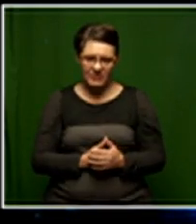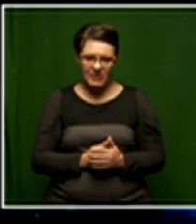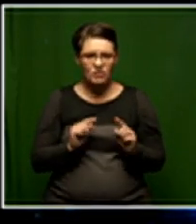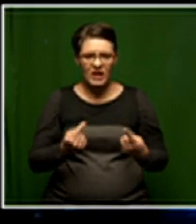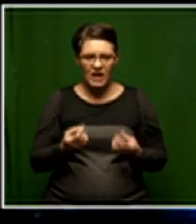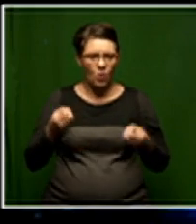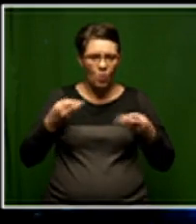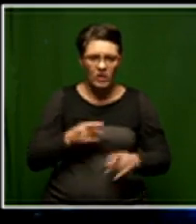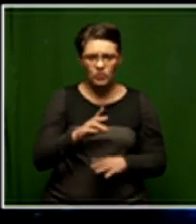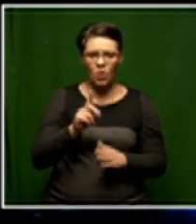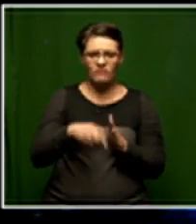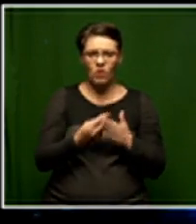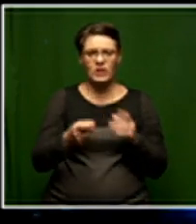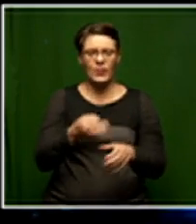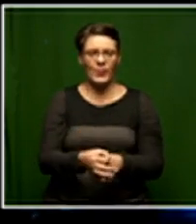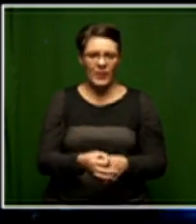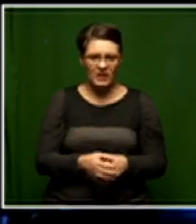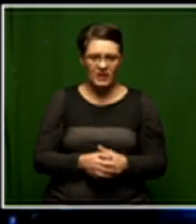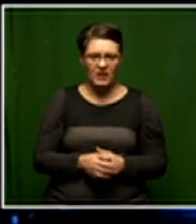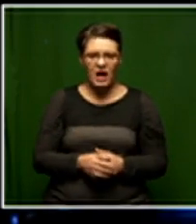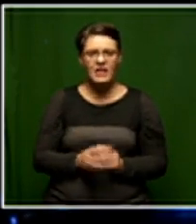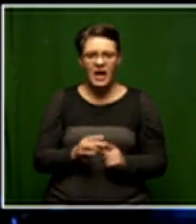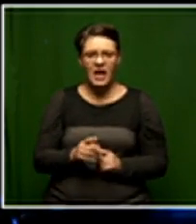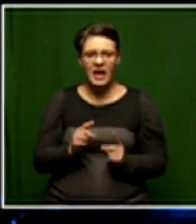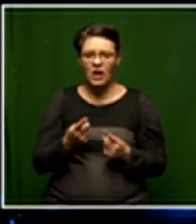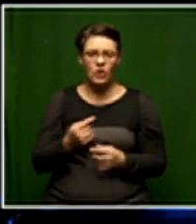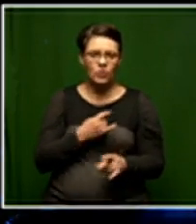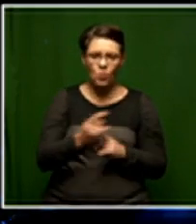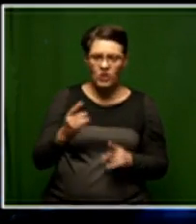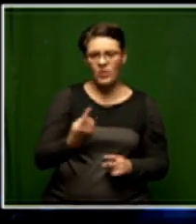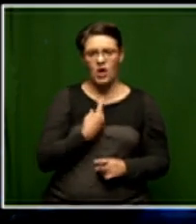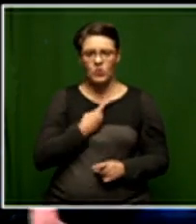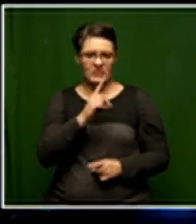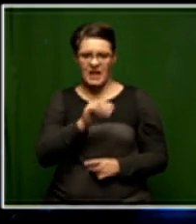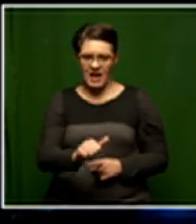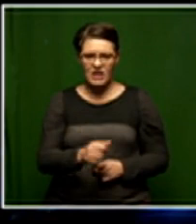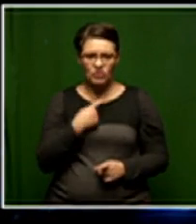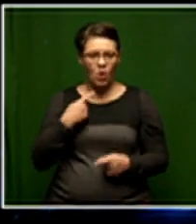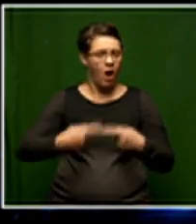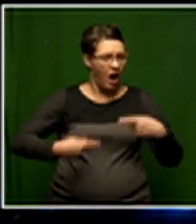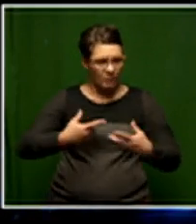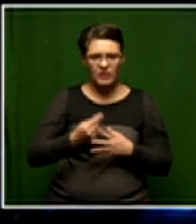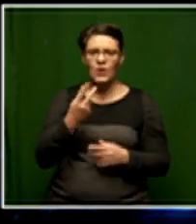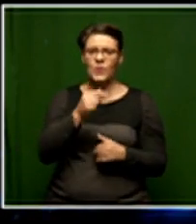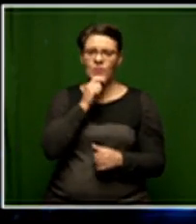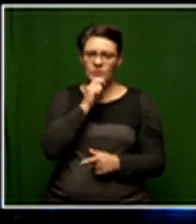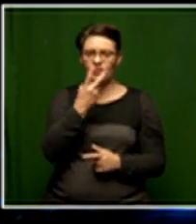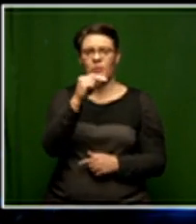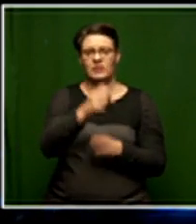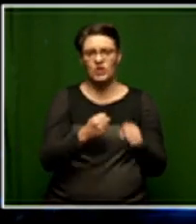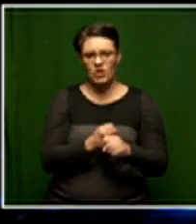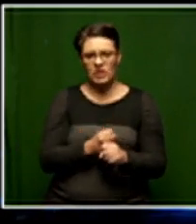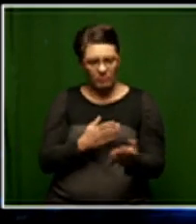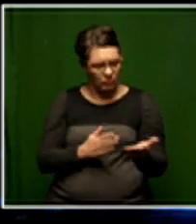waste a vote on a small party, that the DA cannot win on its own. And that type of argument we've been using for 20 years, and I think it's coming through now,